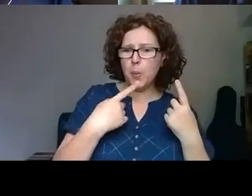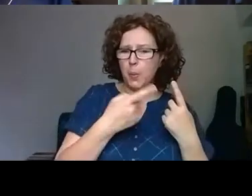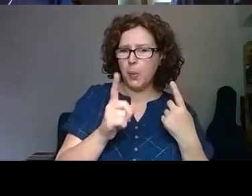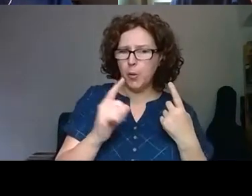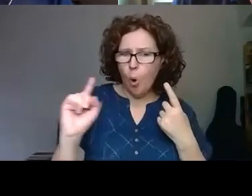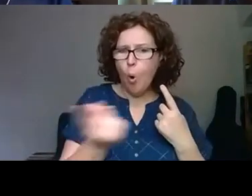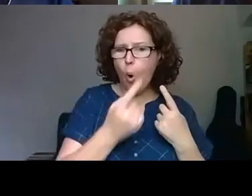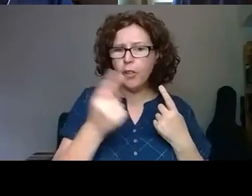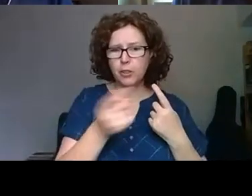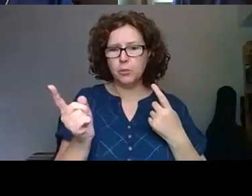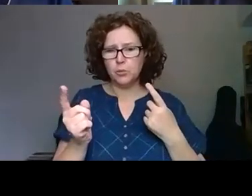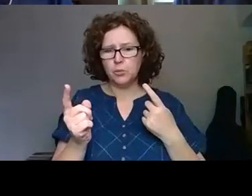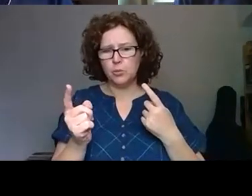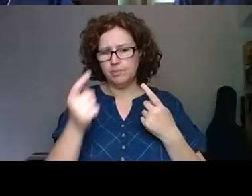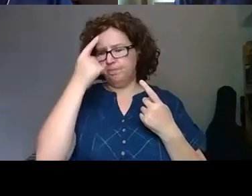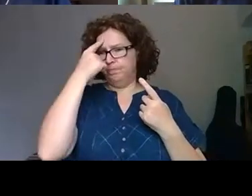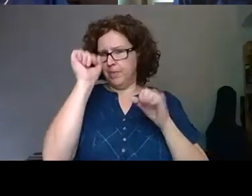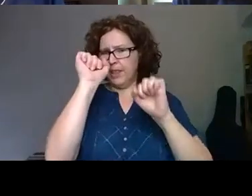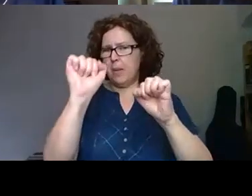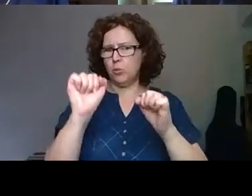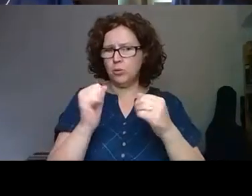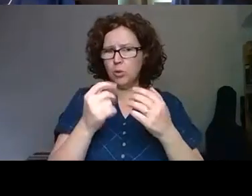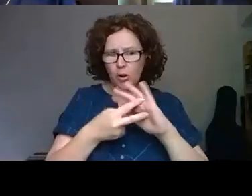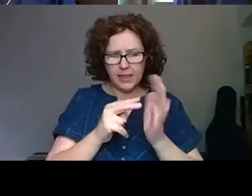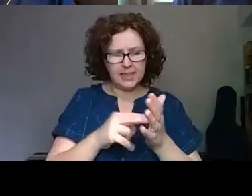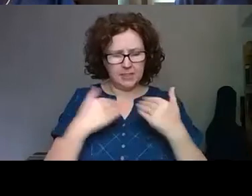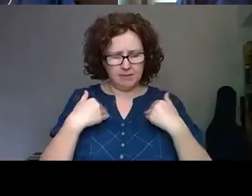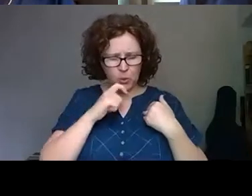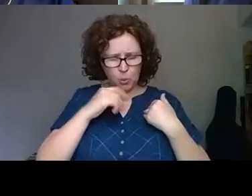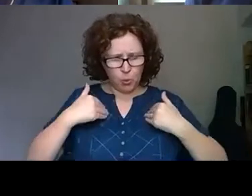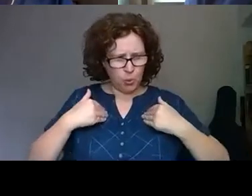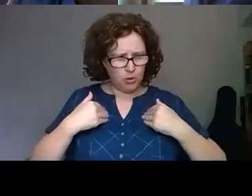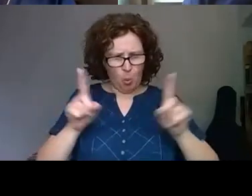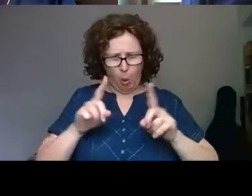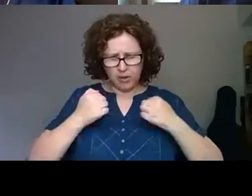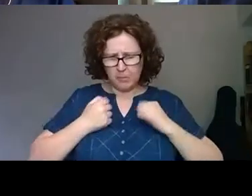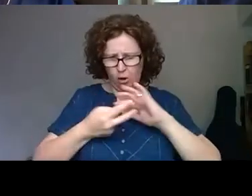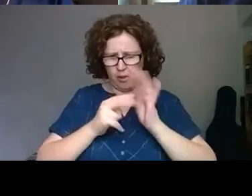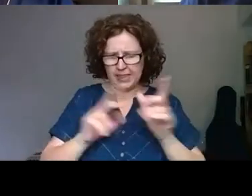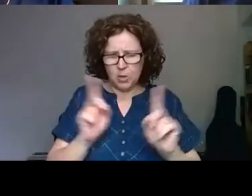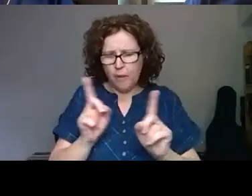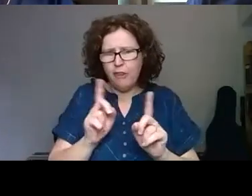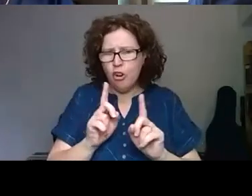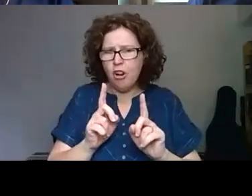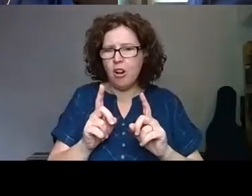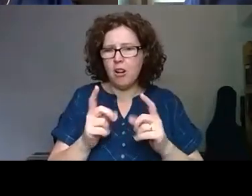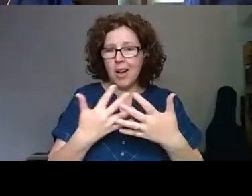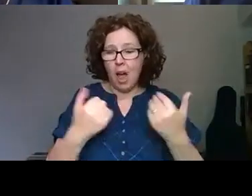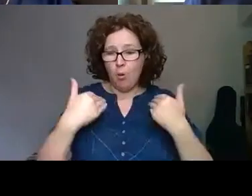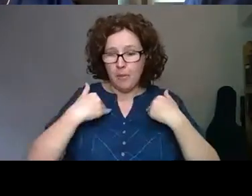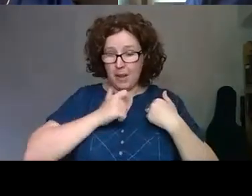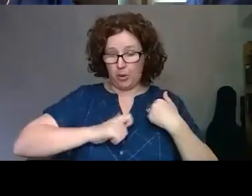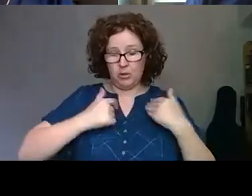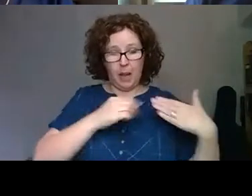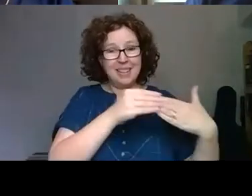all thinking about your organisation and what you are, the vision of your institution. You're thinking about how you personally are all leading